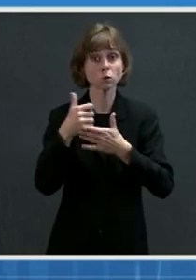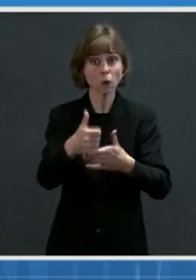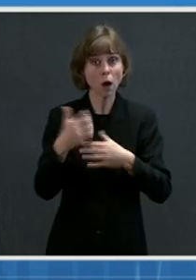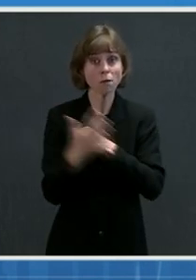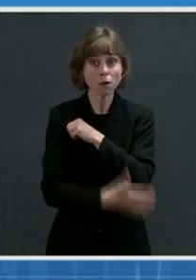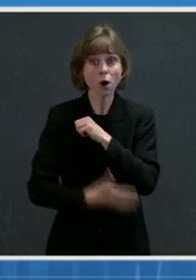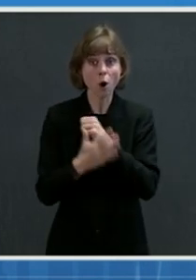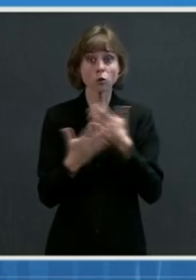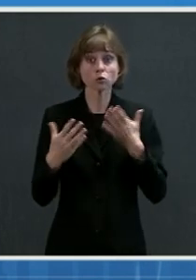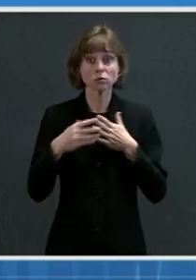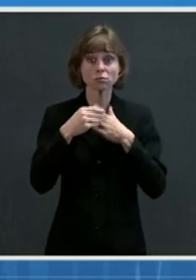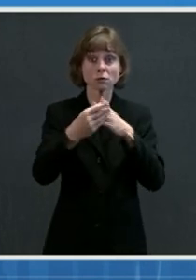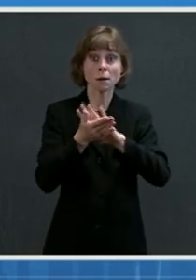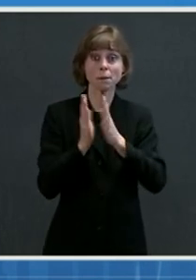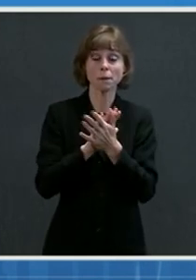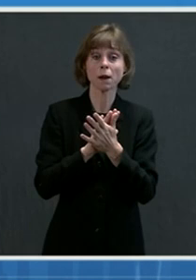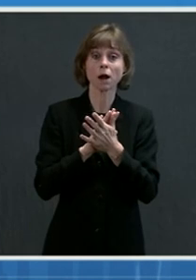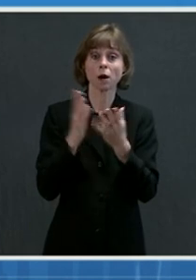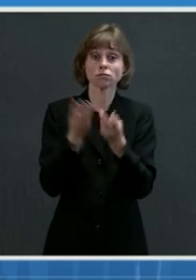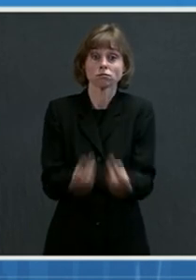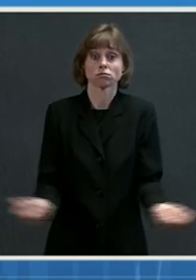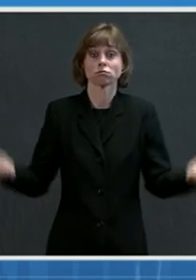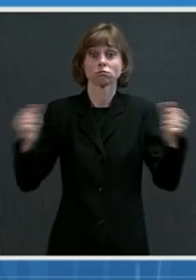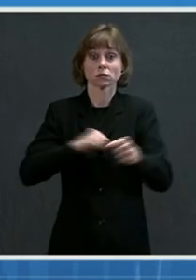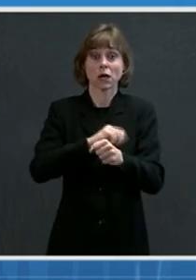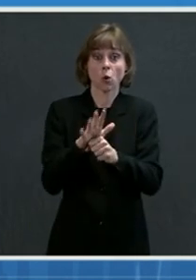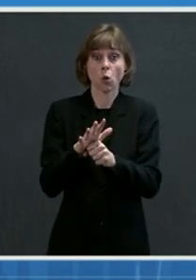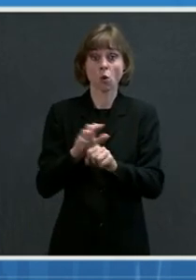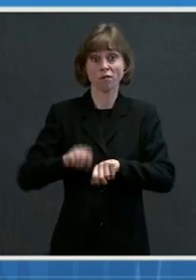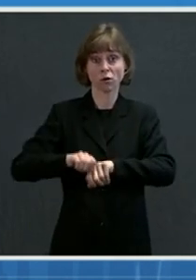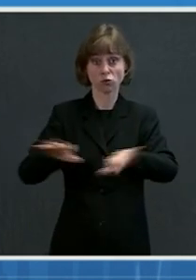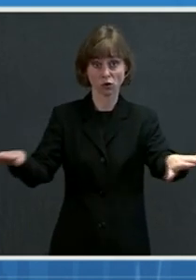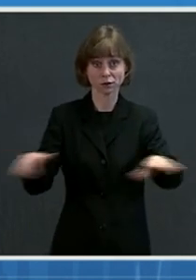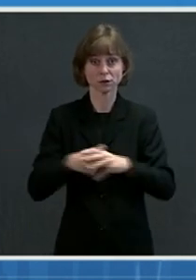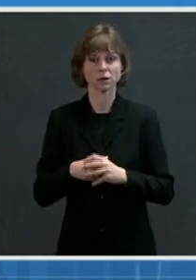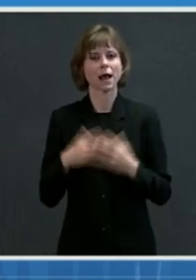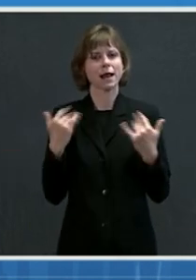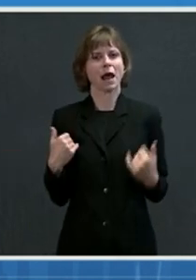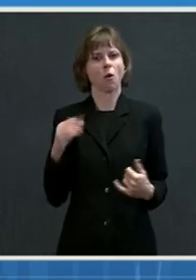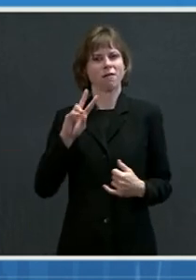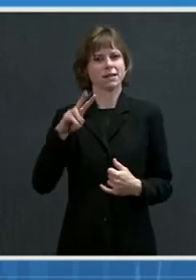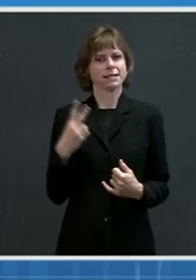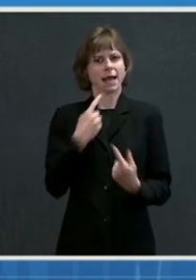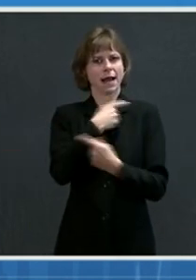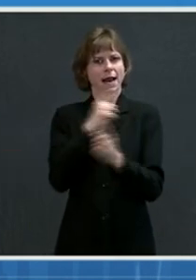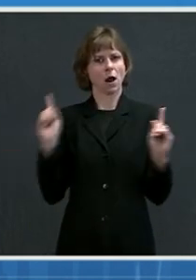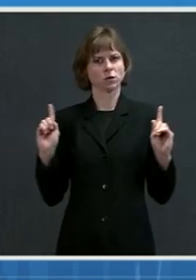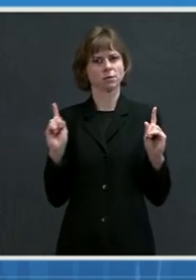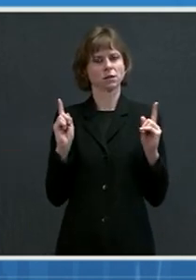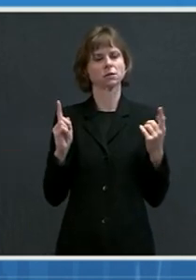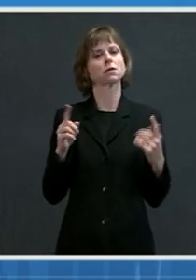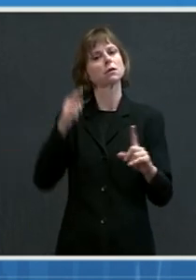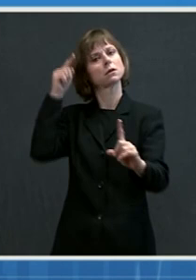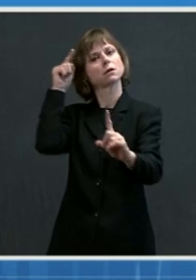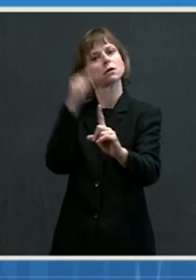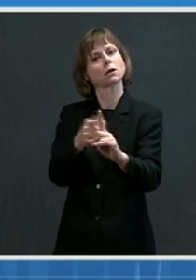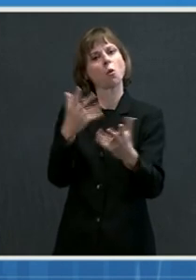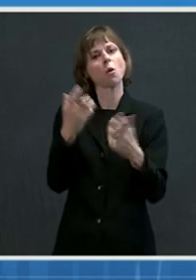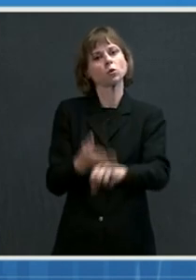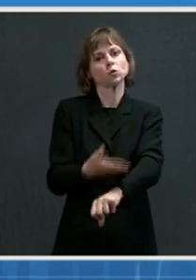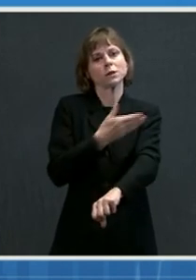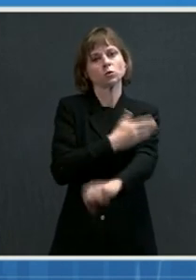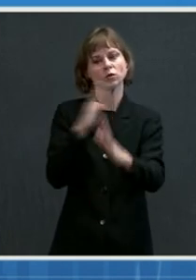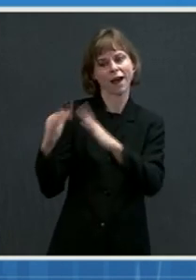And this leads me to highlight a second announcement for this morning aimed at improving the equitable distribution of vaccines.